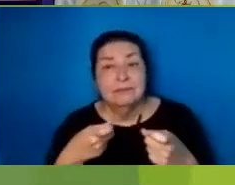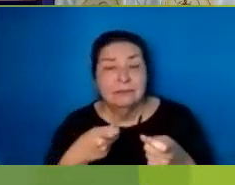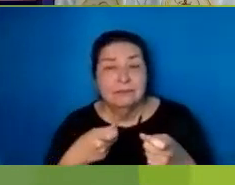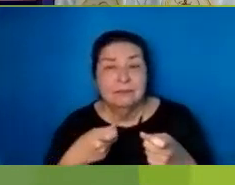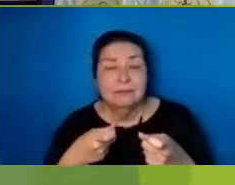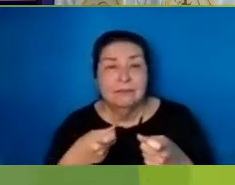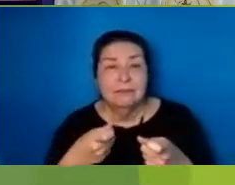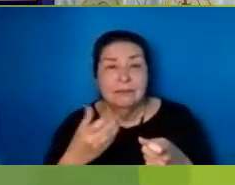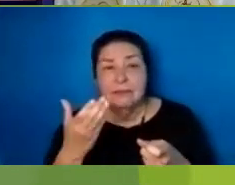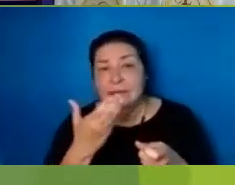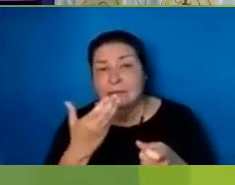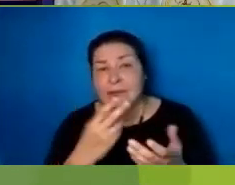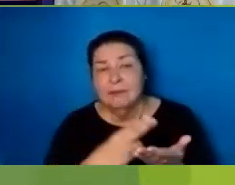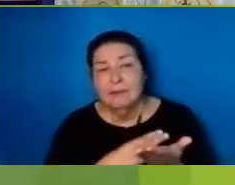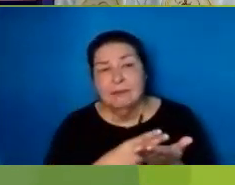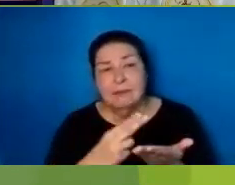reign